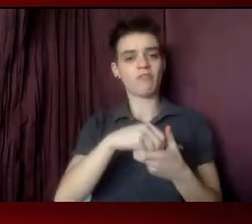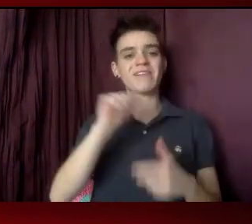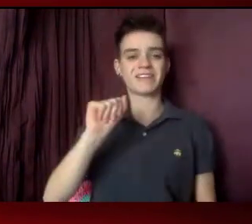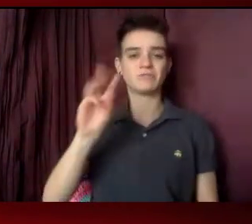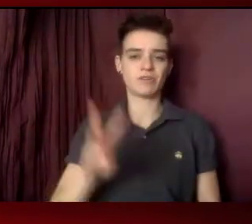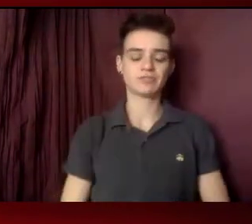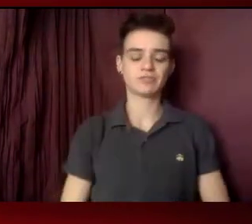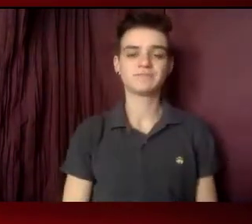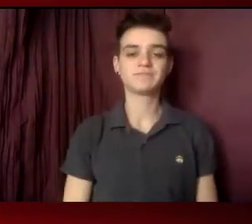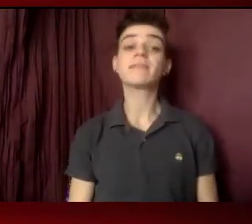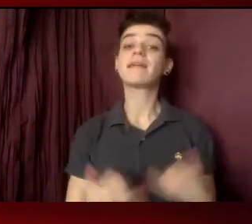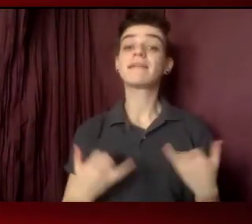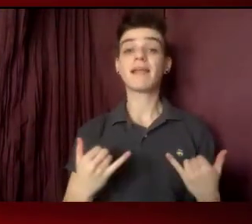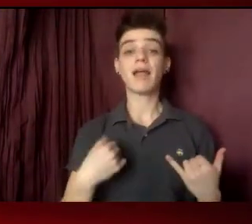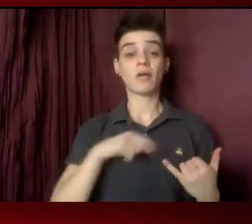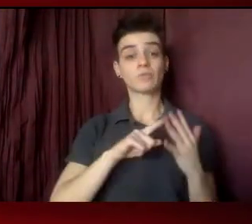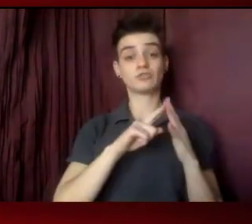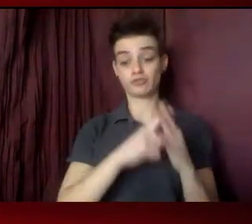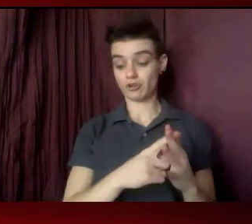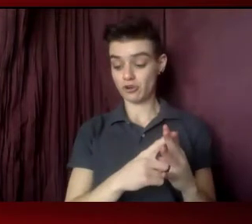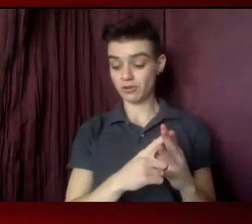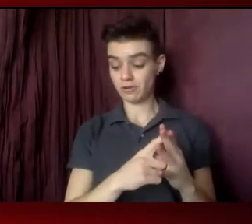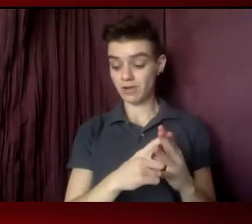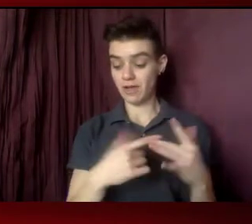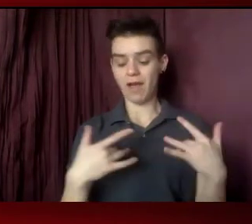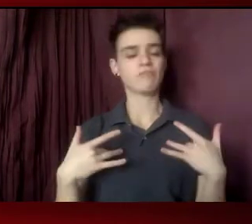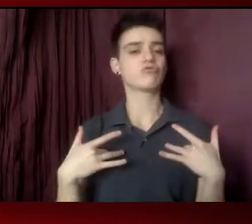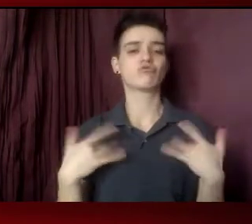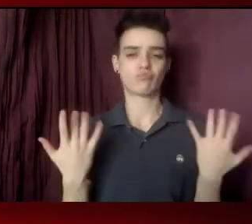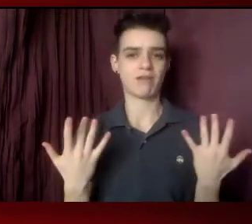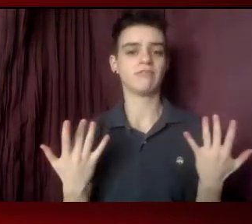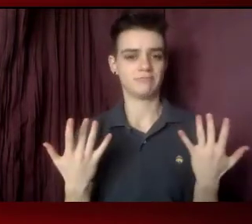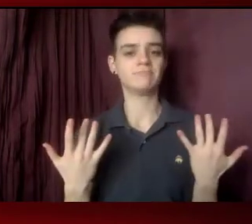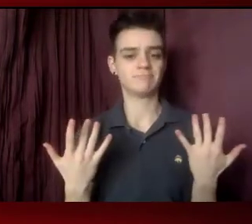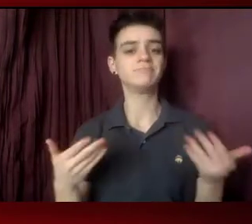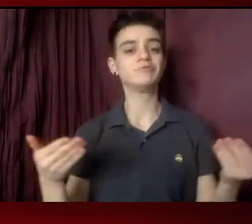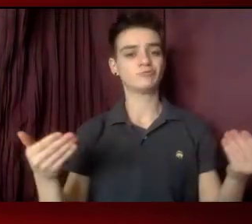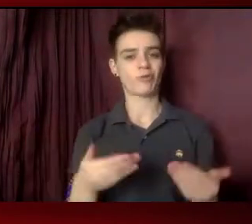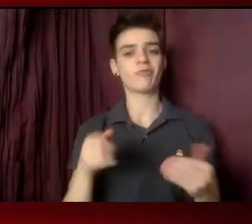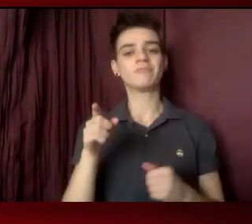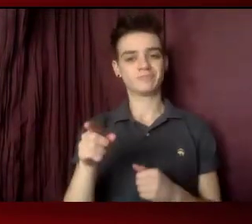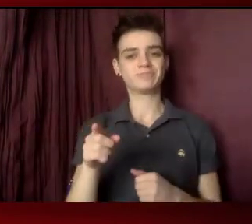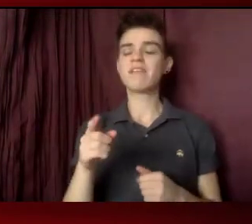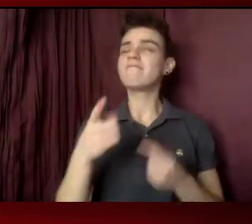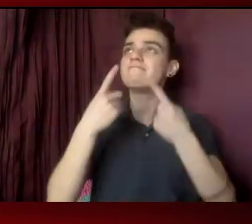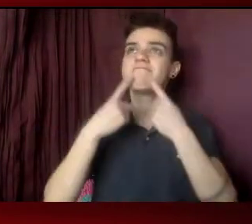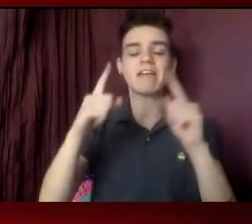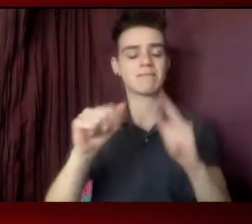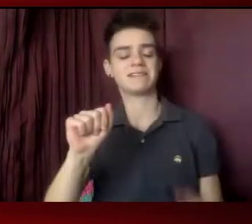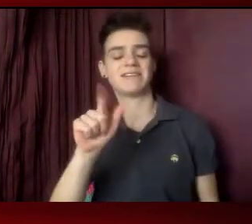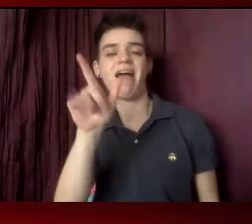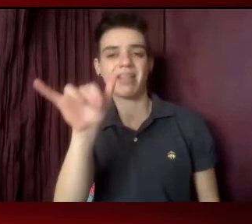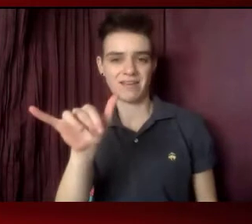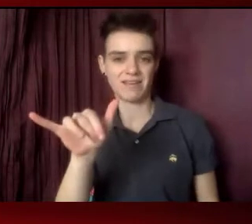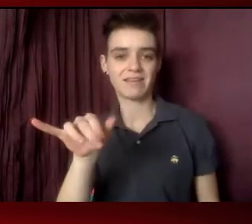now, as we get started, I'm very pleased to bring to you a very special welcome from a famous ally who is